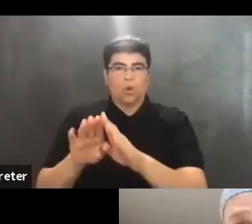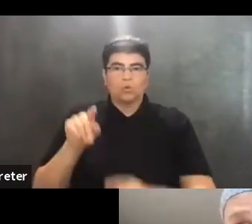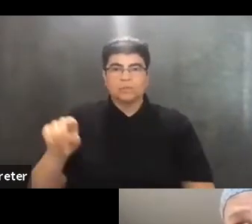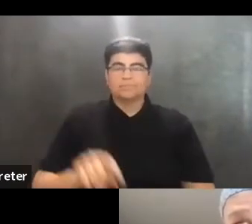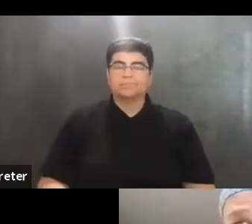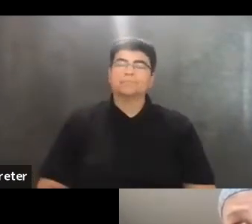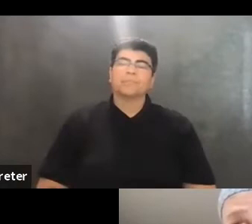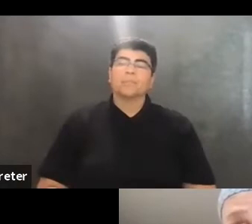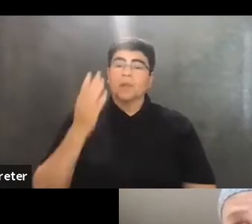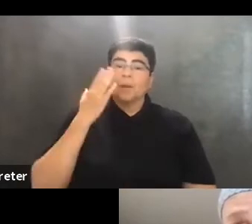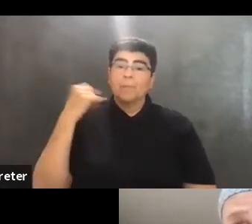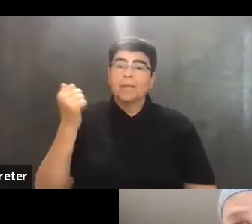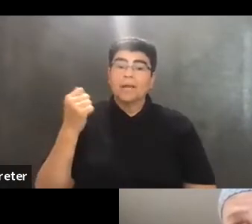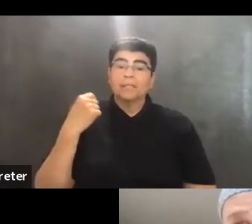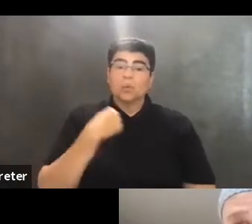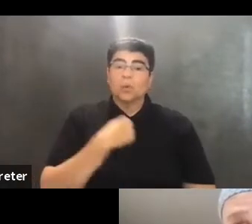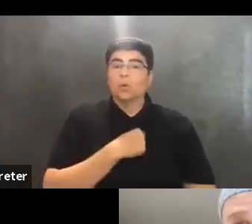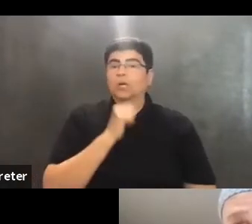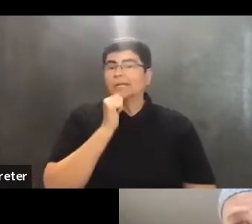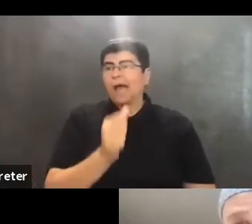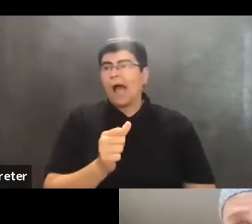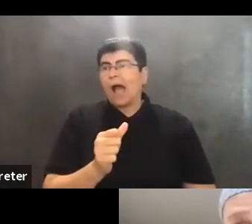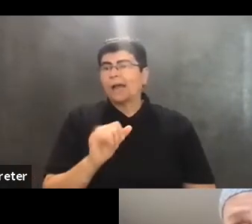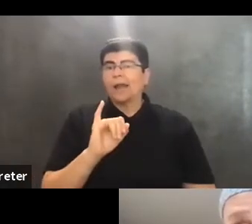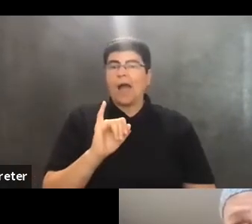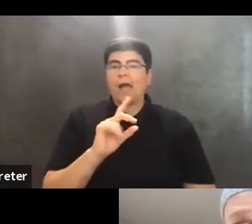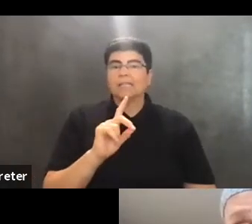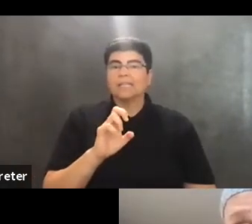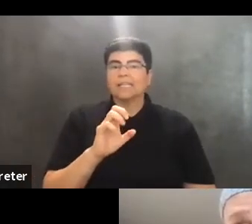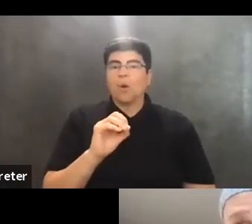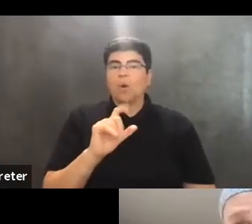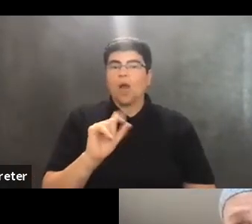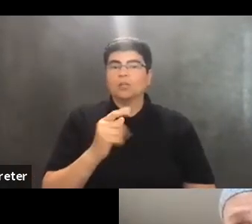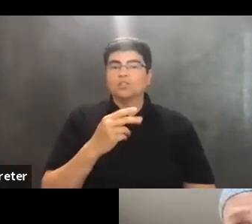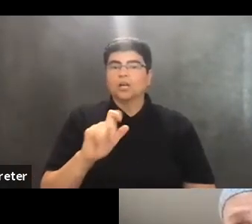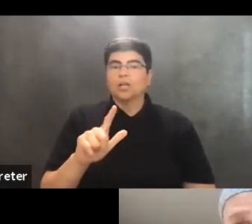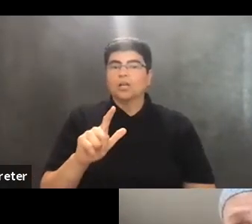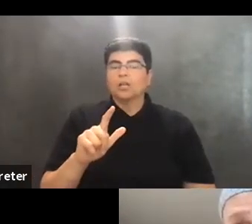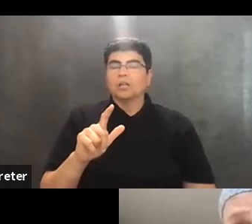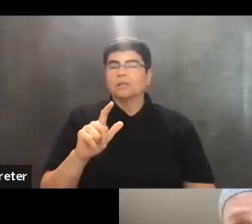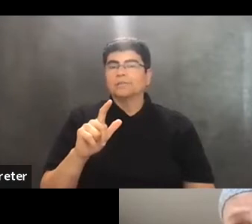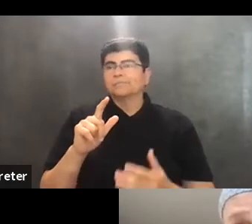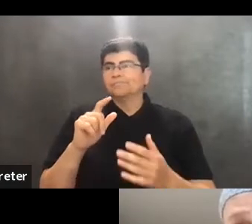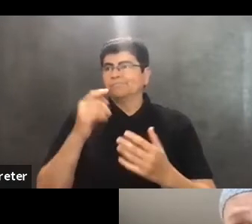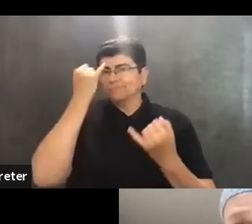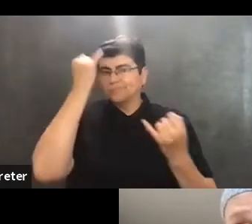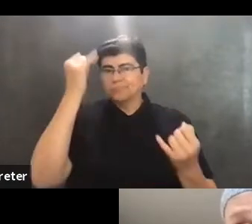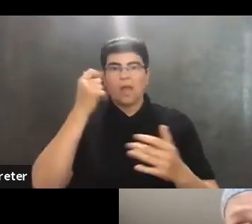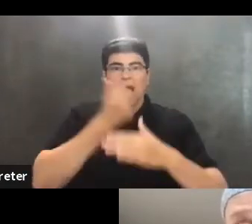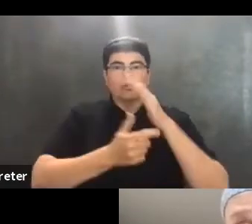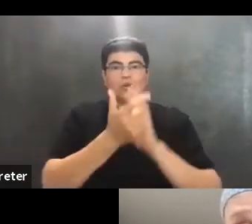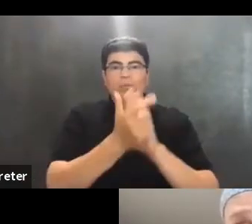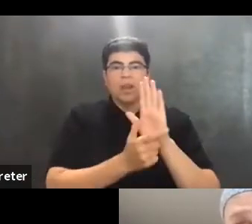were a not ideological formation under the laws of the state of California,